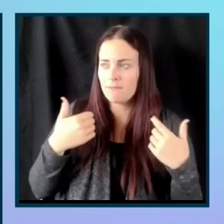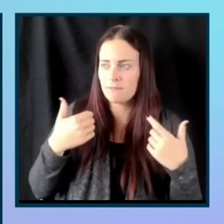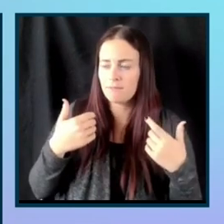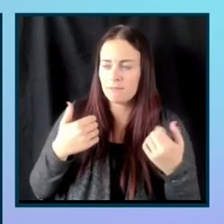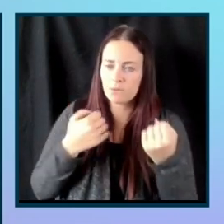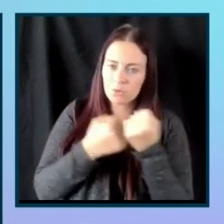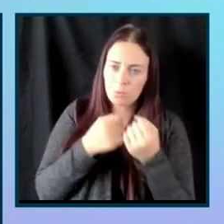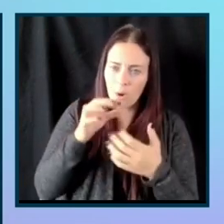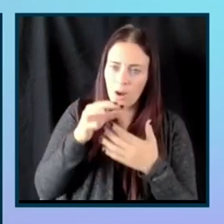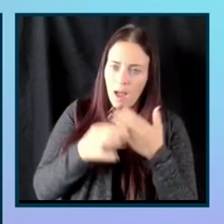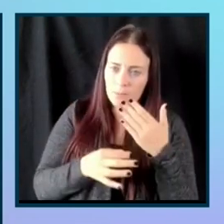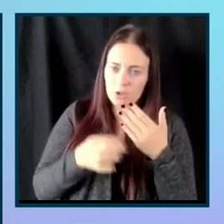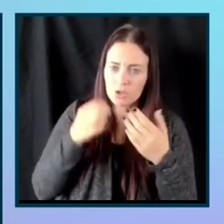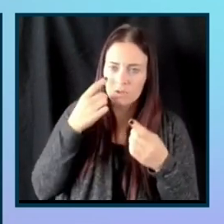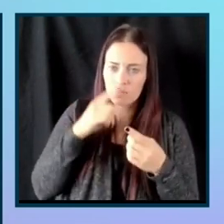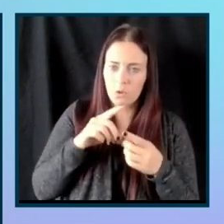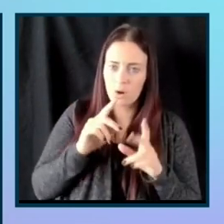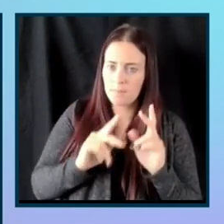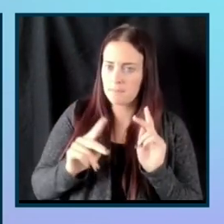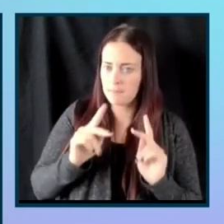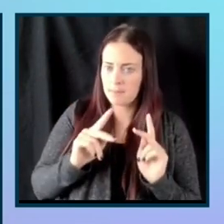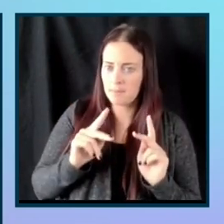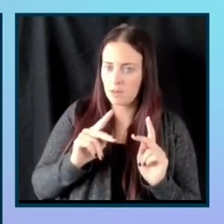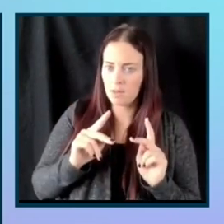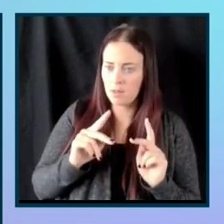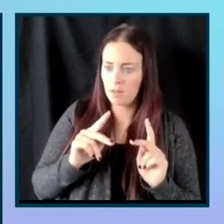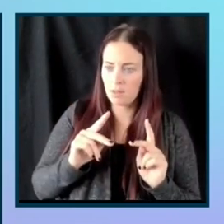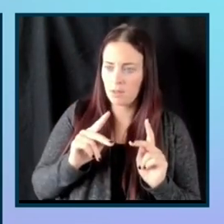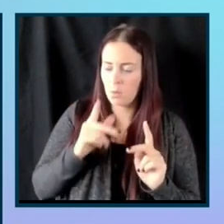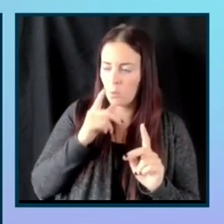folks who may not be able to,